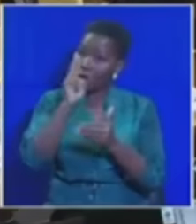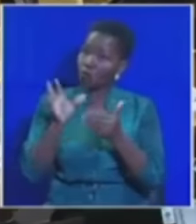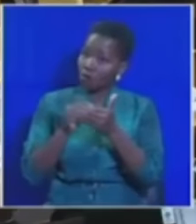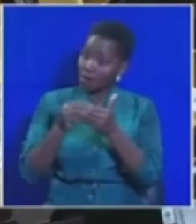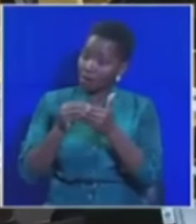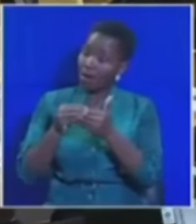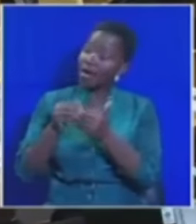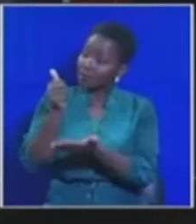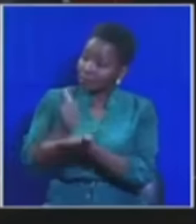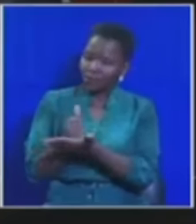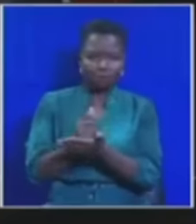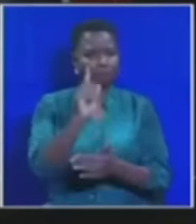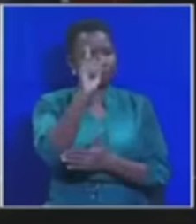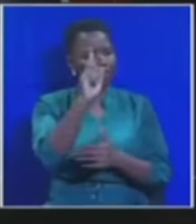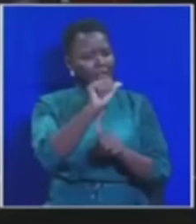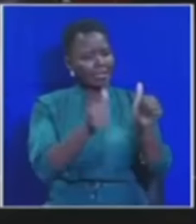Order Deputy Speaker.